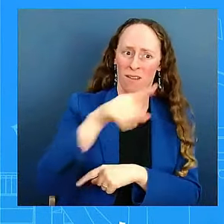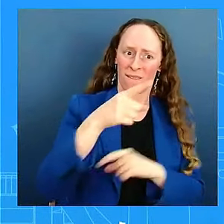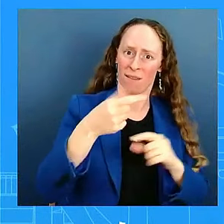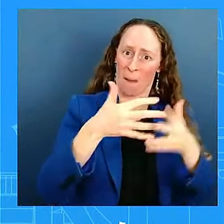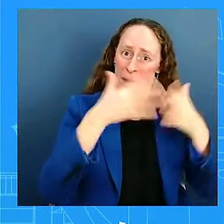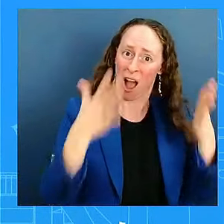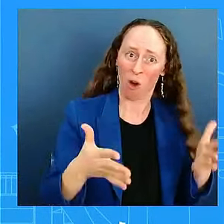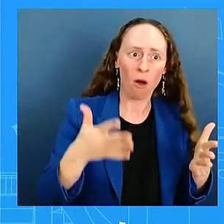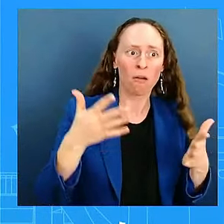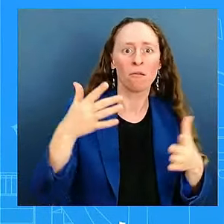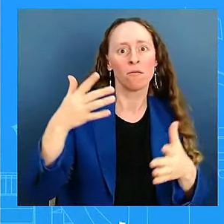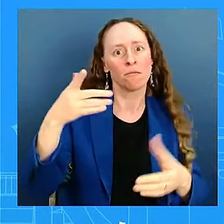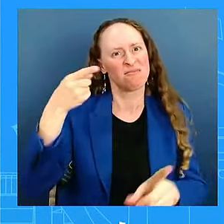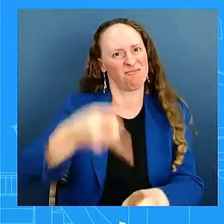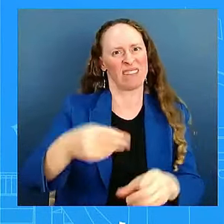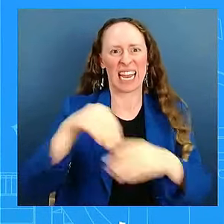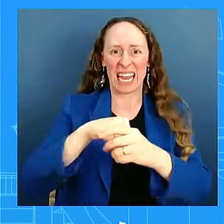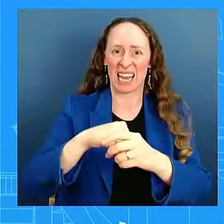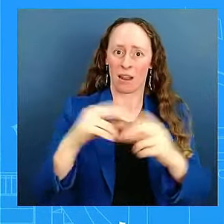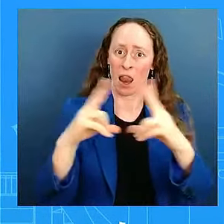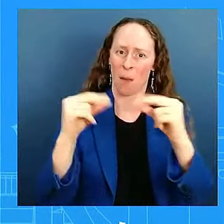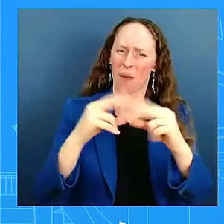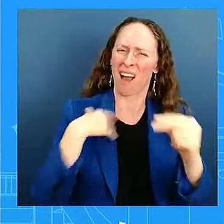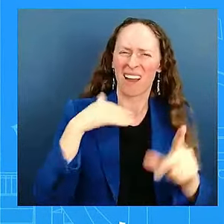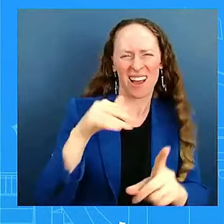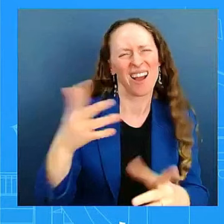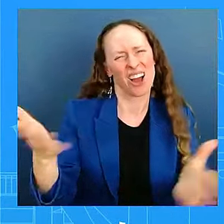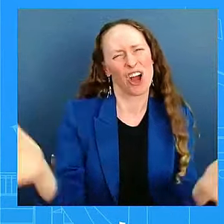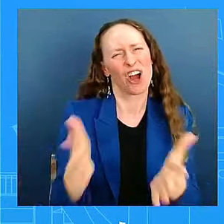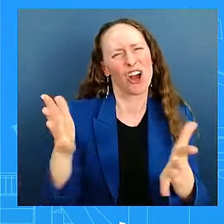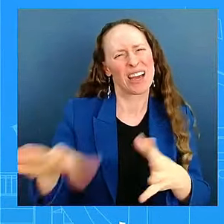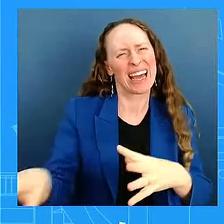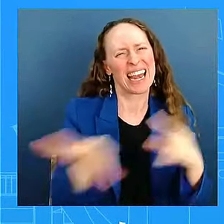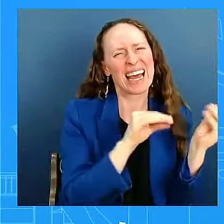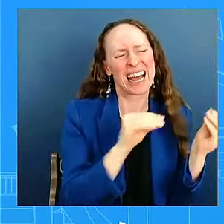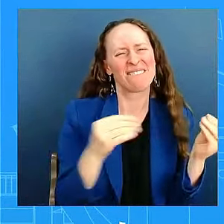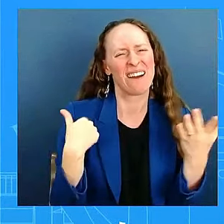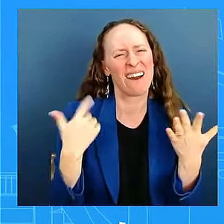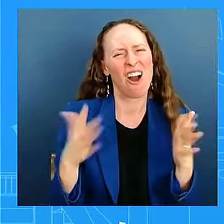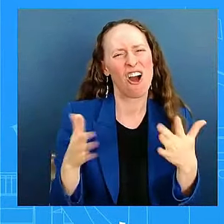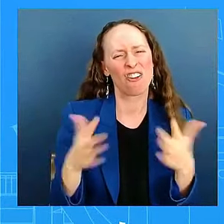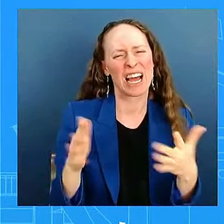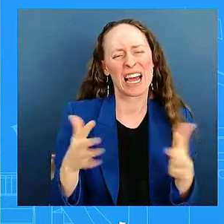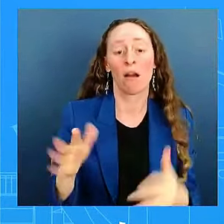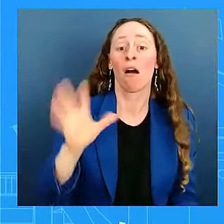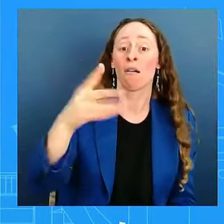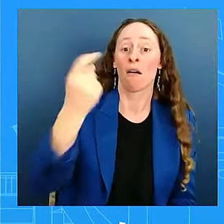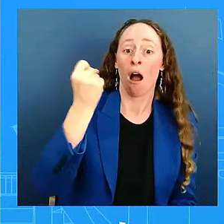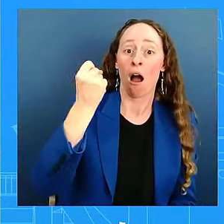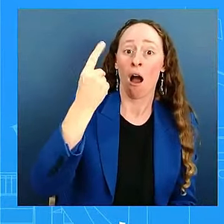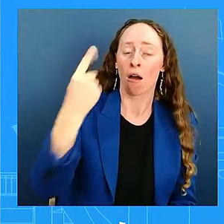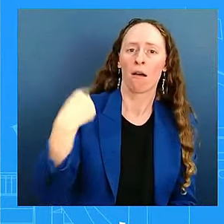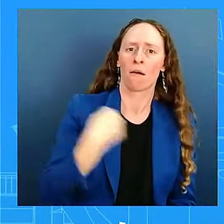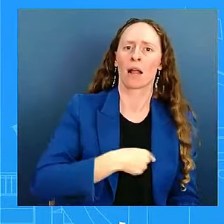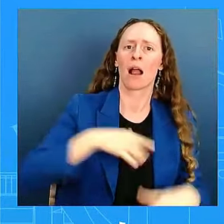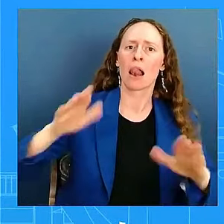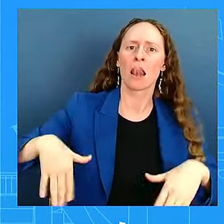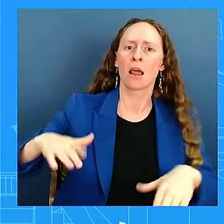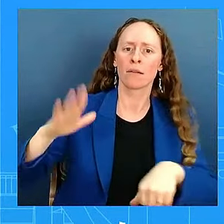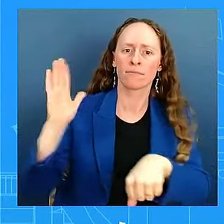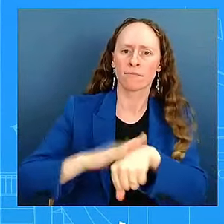say that. But we have not begun triggering a noncombatant emergency evacuation, a NEO,